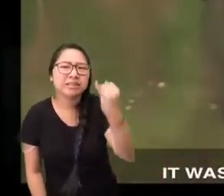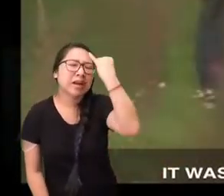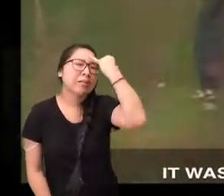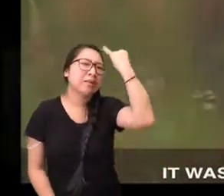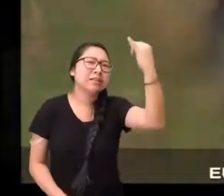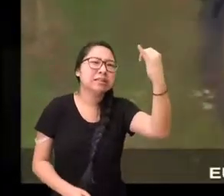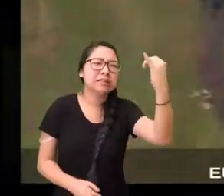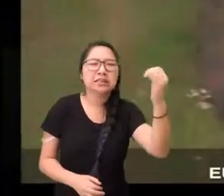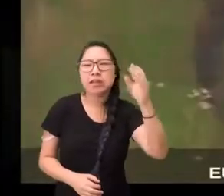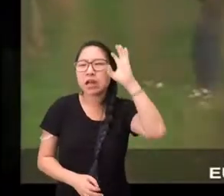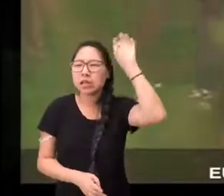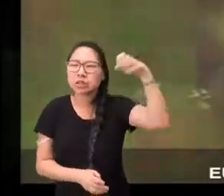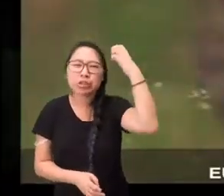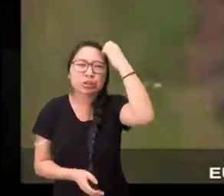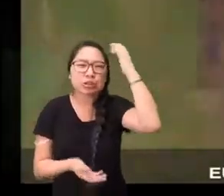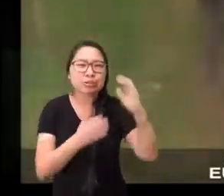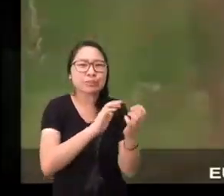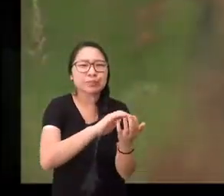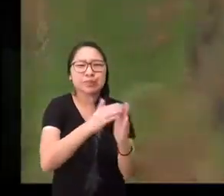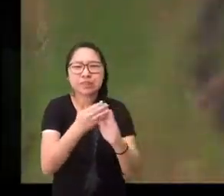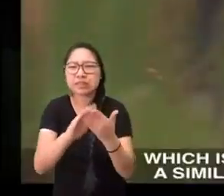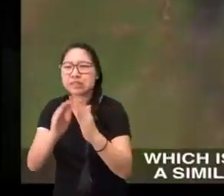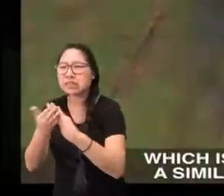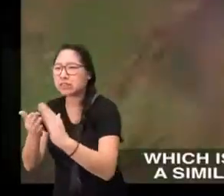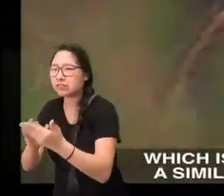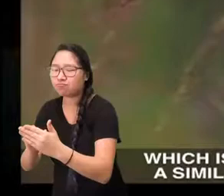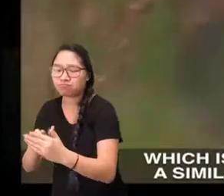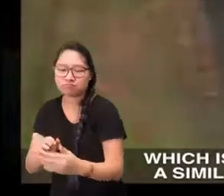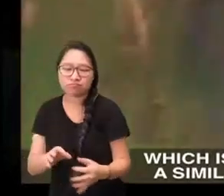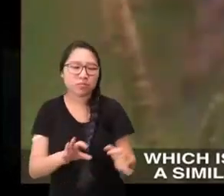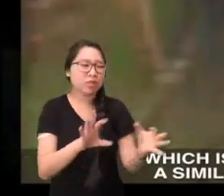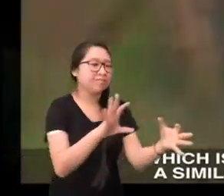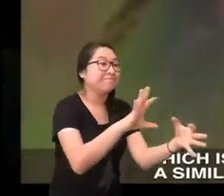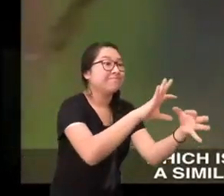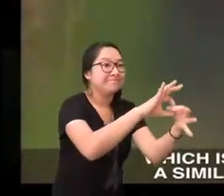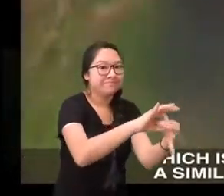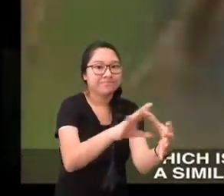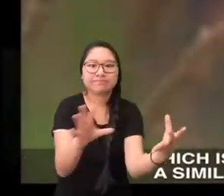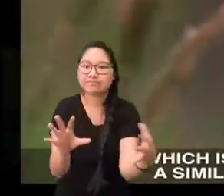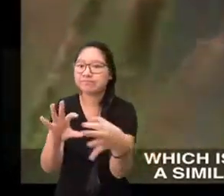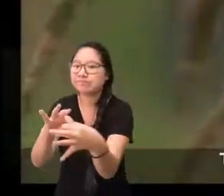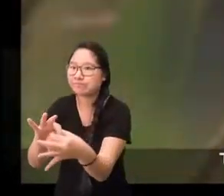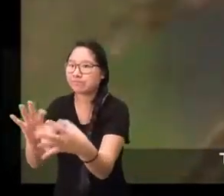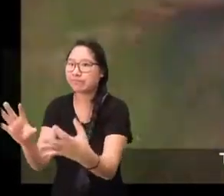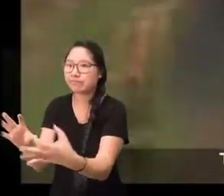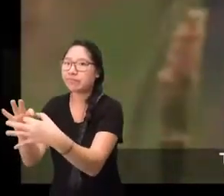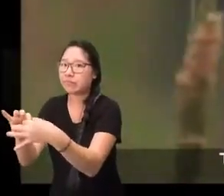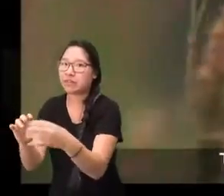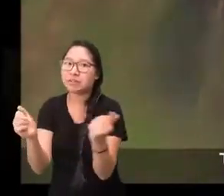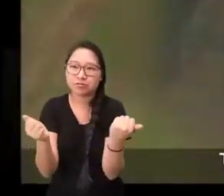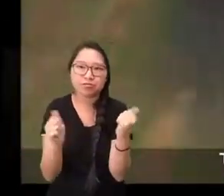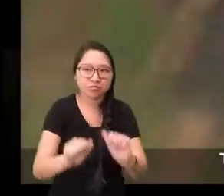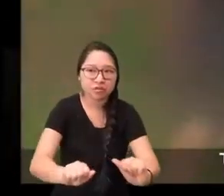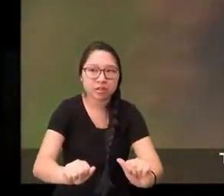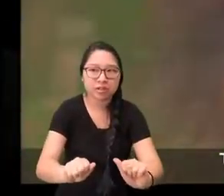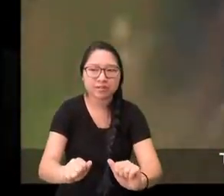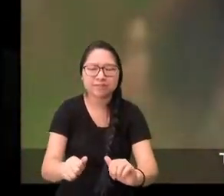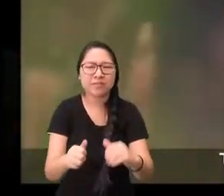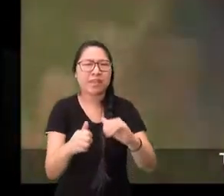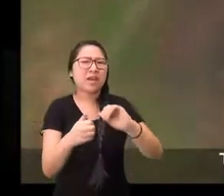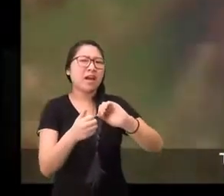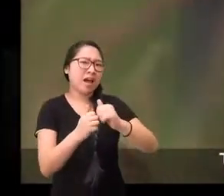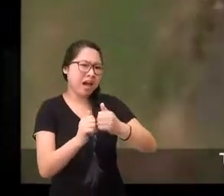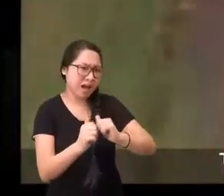not all that different from the present European community which is trying to put together a similar kind of of of organization